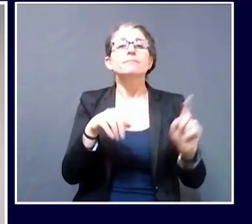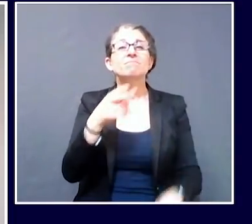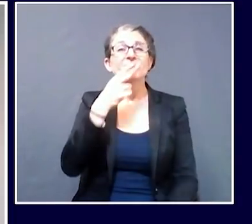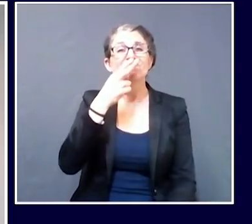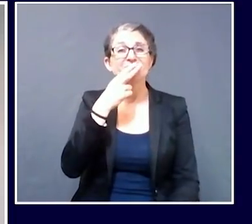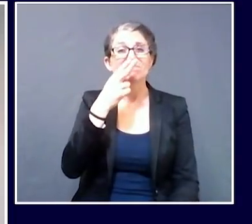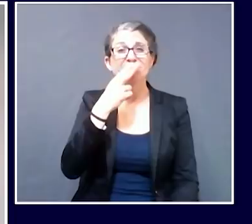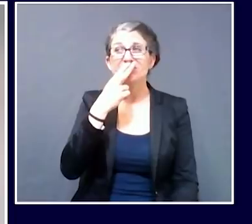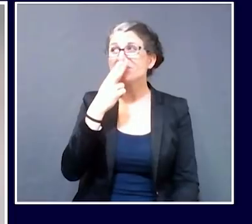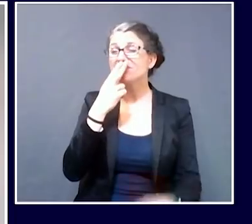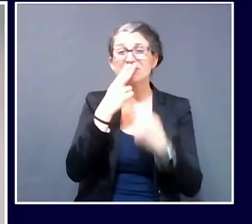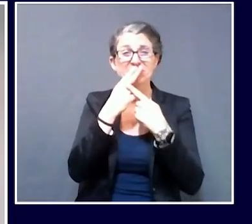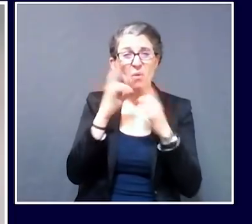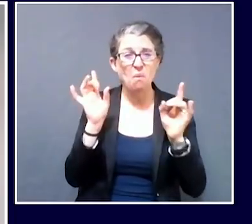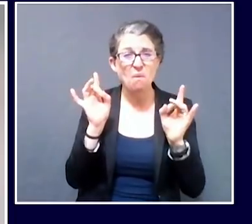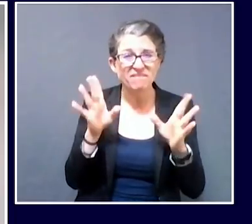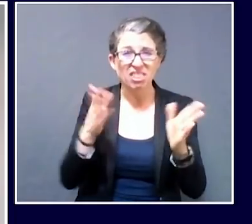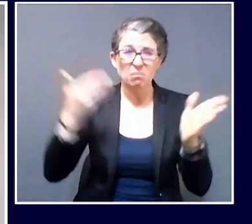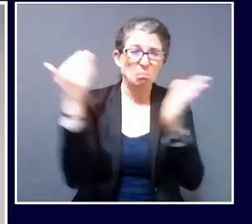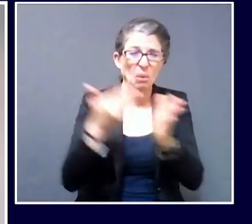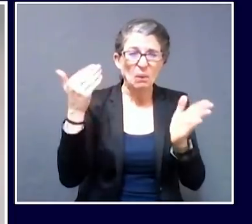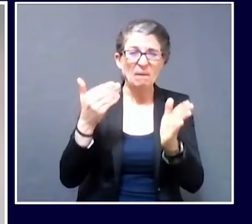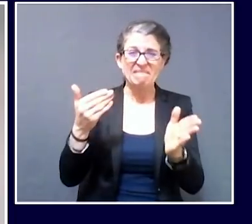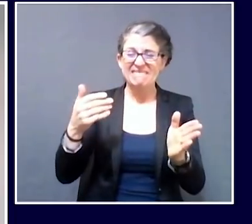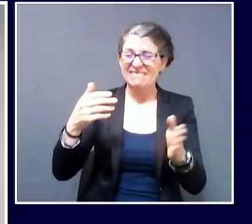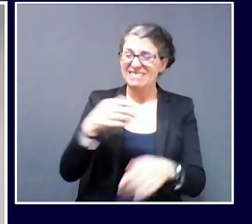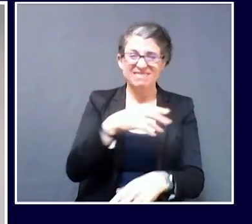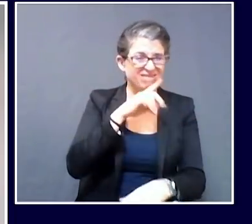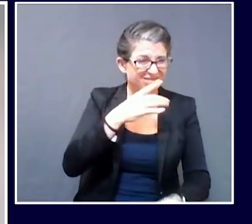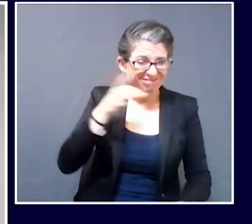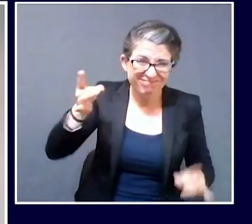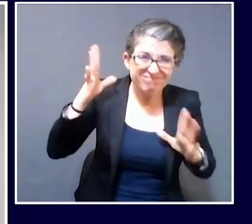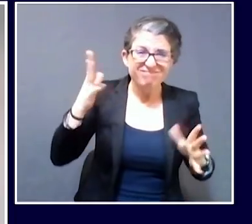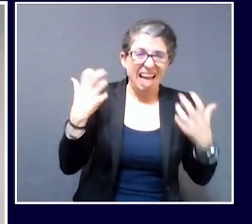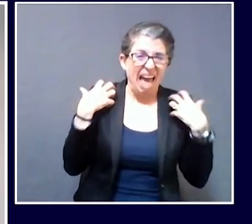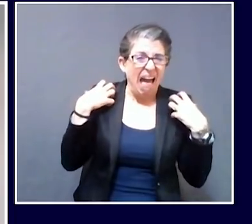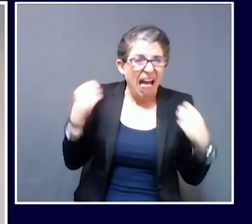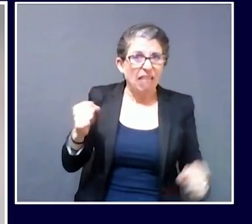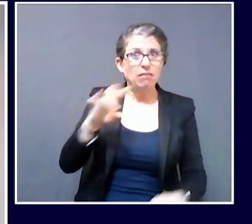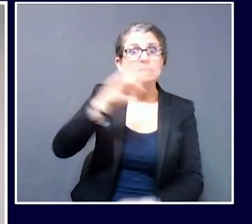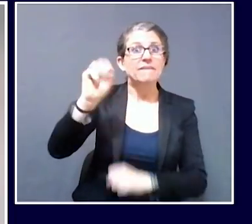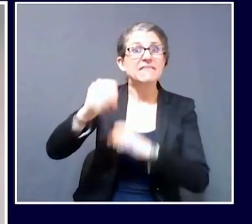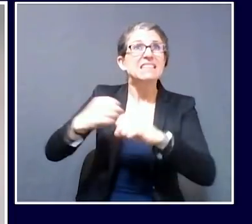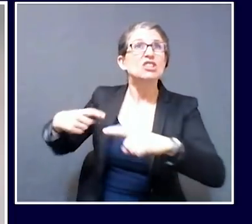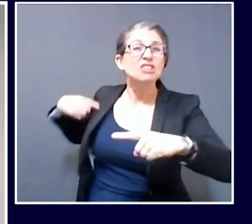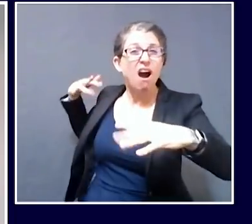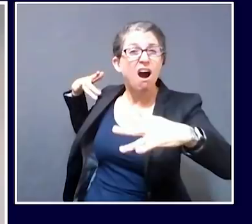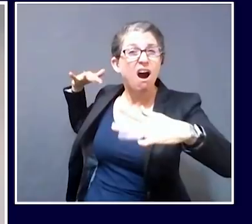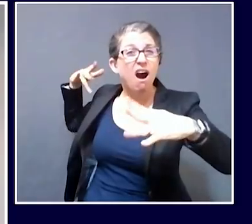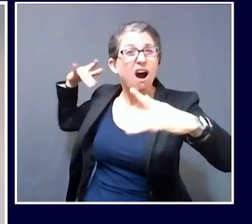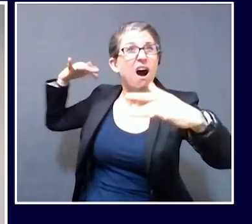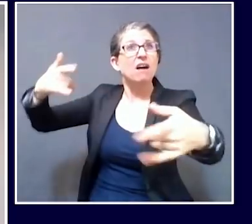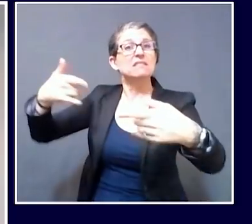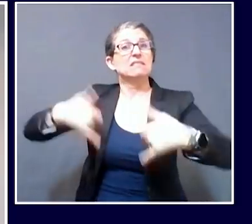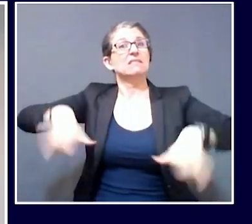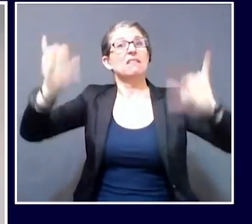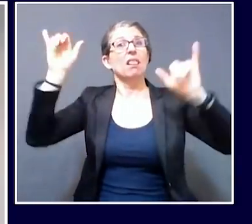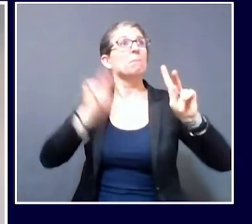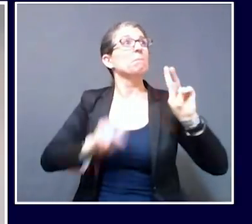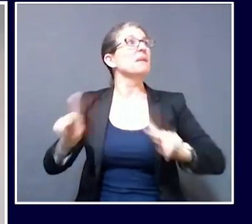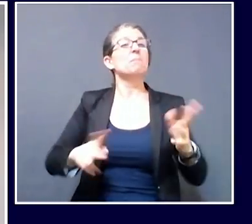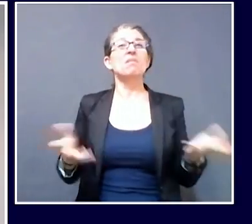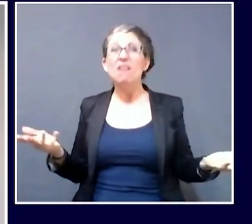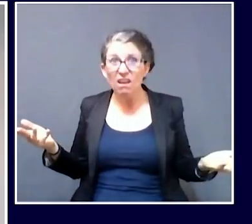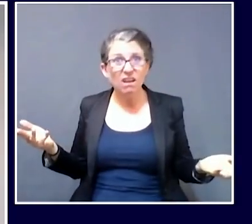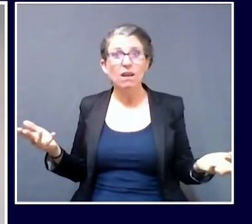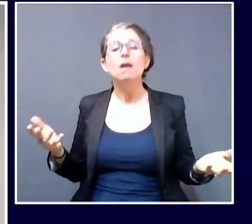And we've moved the needle, for sure. Seat belt, smoking rates are down, seat belt usage is up. But the extent to which the public health,